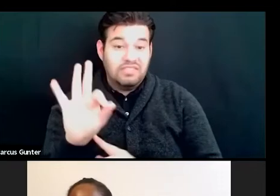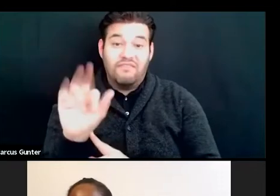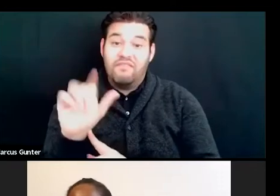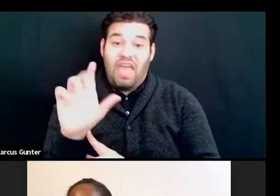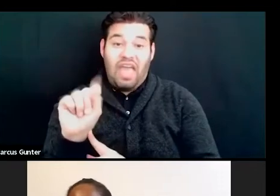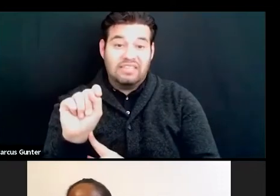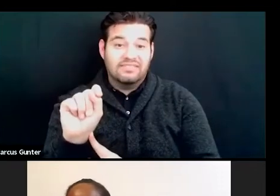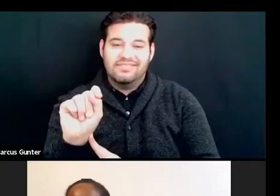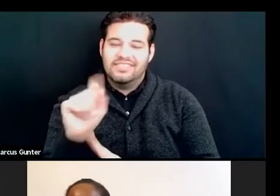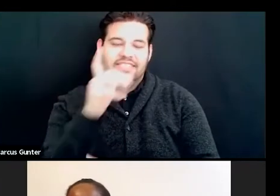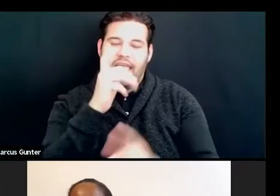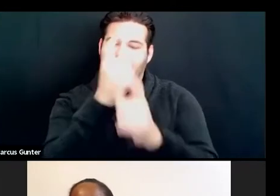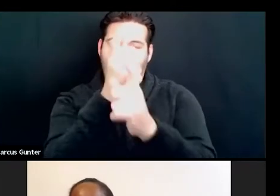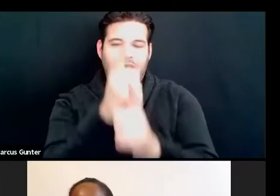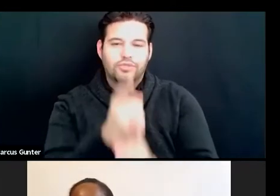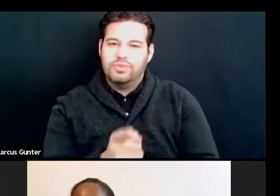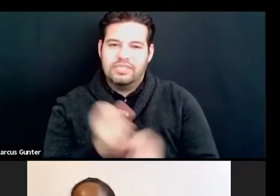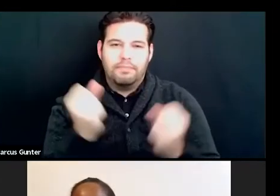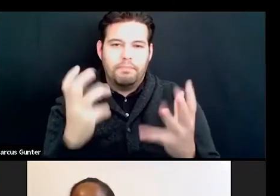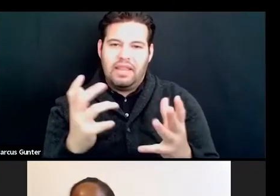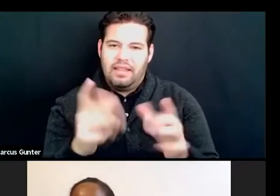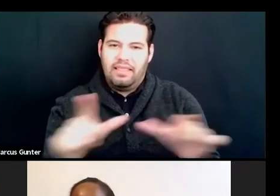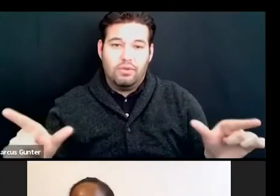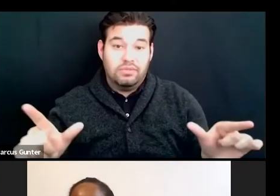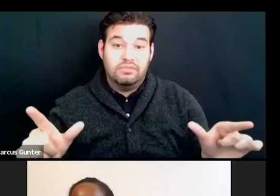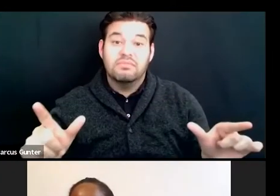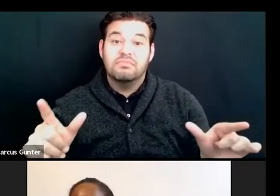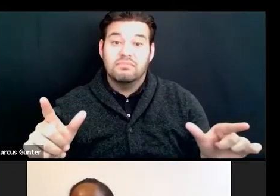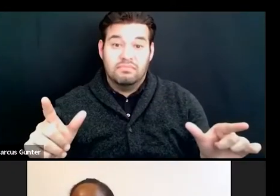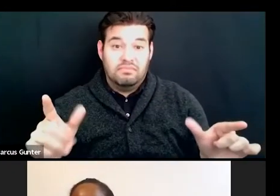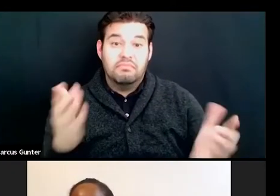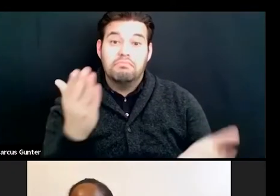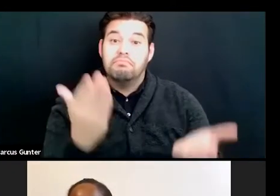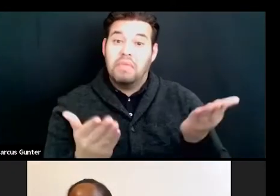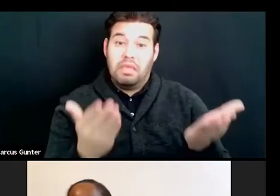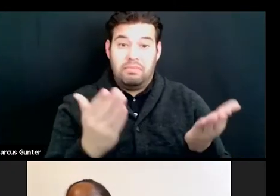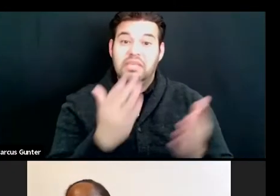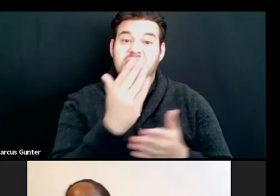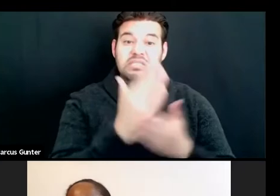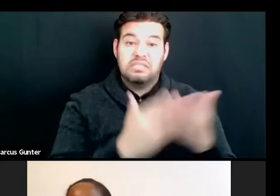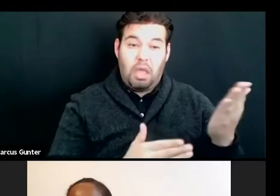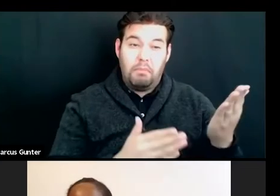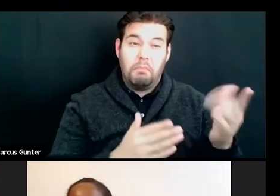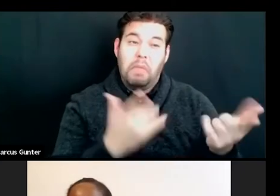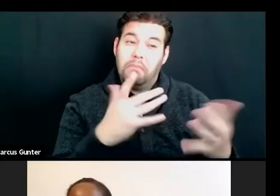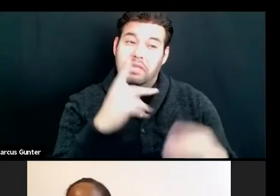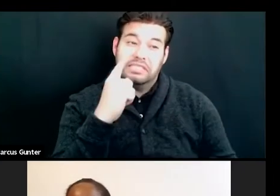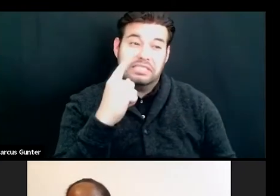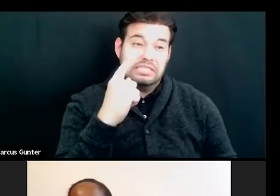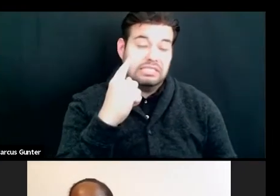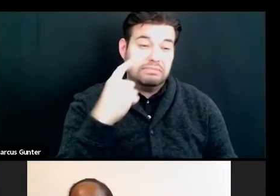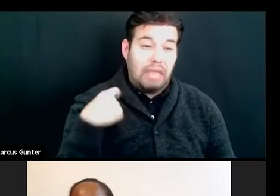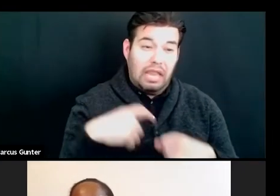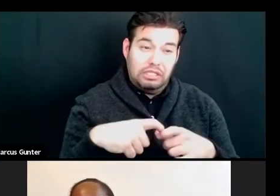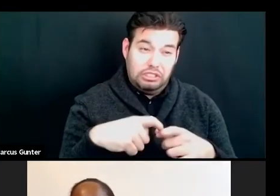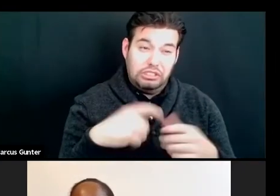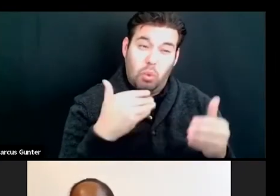is not accurate in many of the languages. Maybe some of the Latin languages, Spanish might be really close enough.